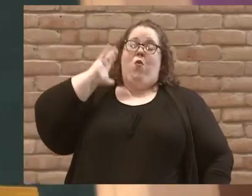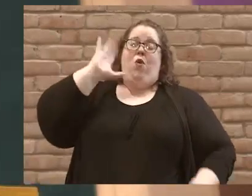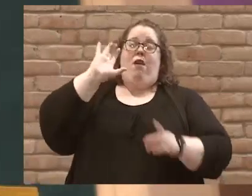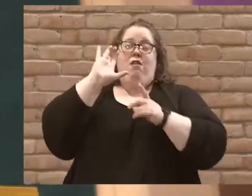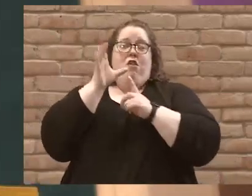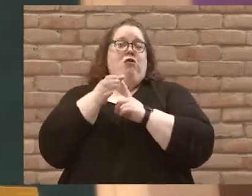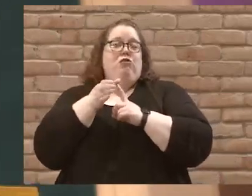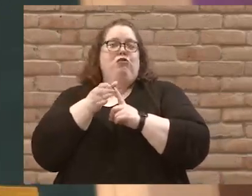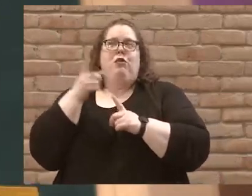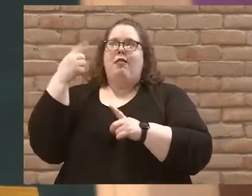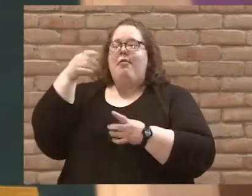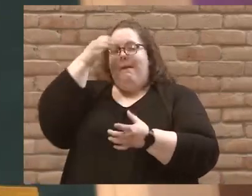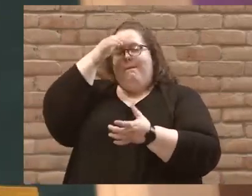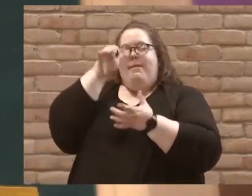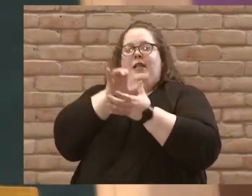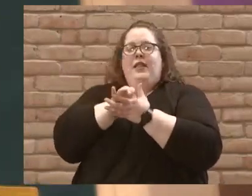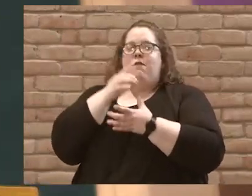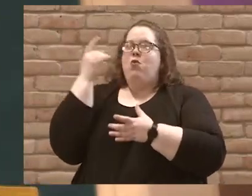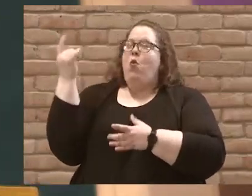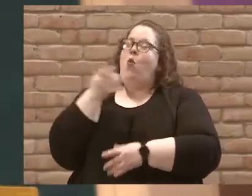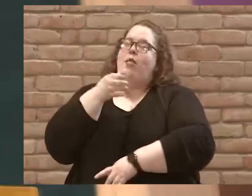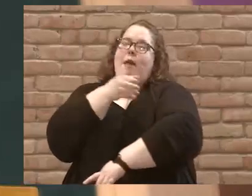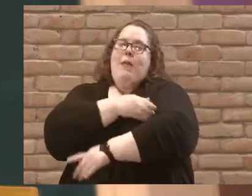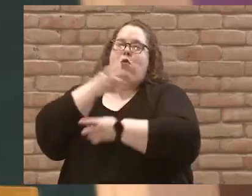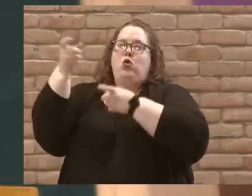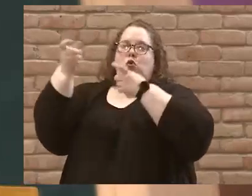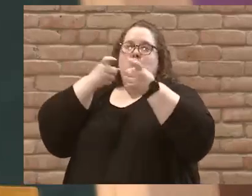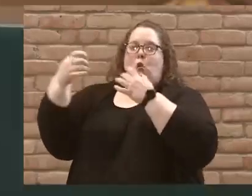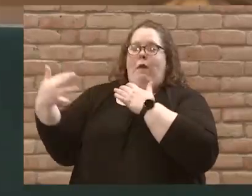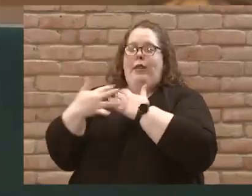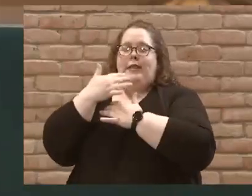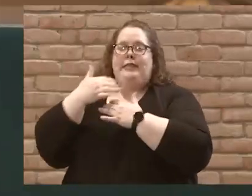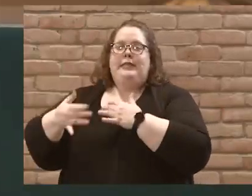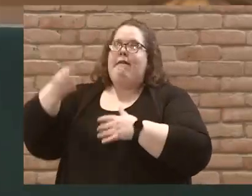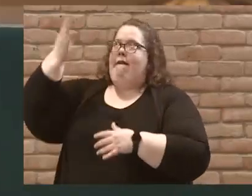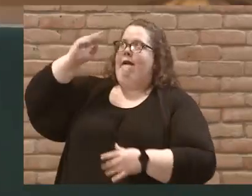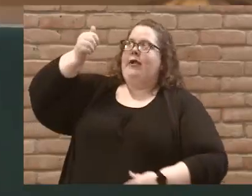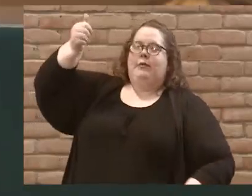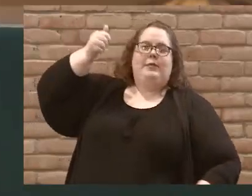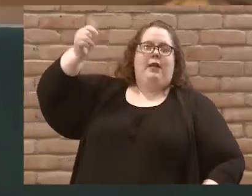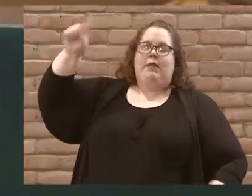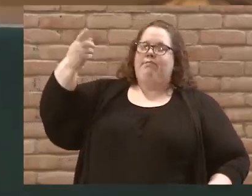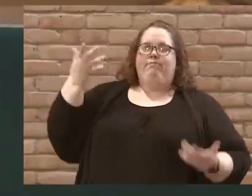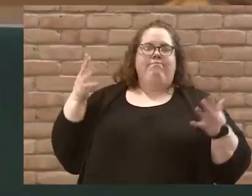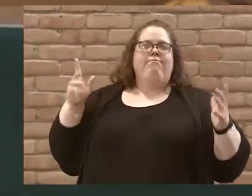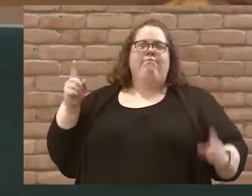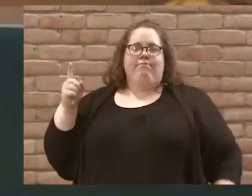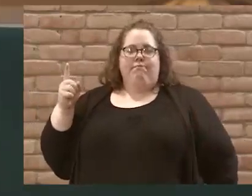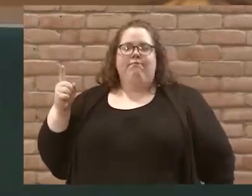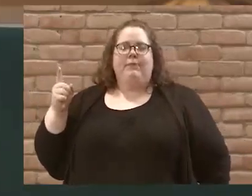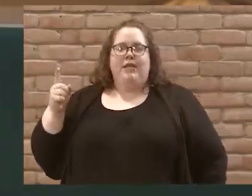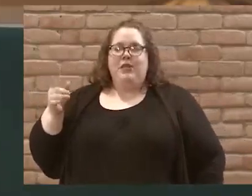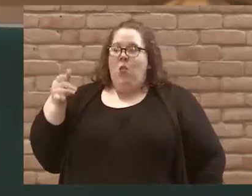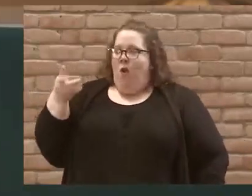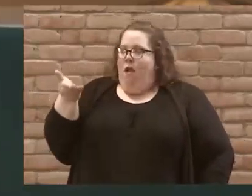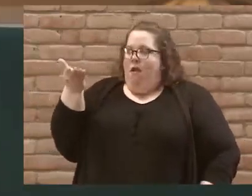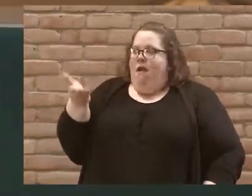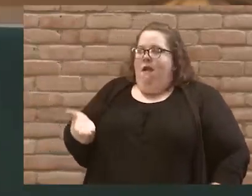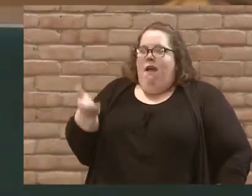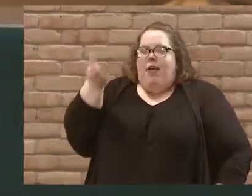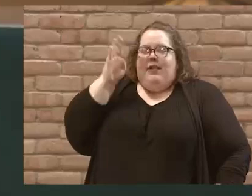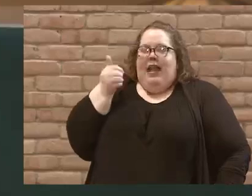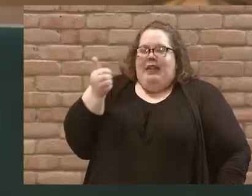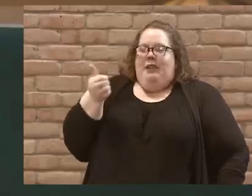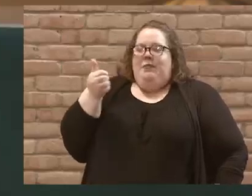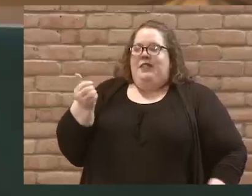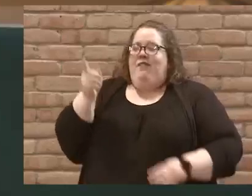power that could control the sea was God himself. And so here's God himself standing in